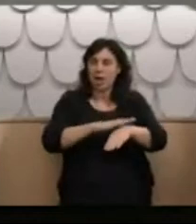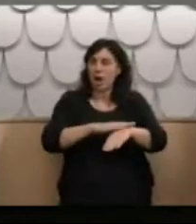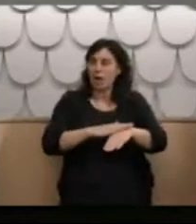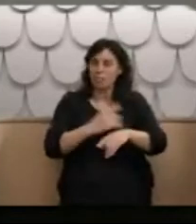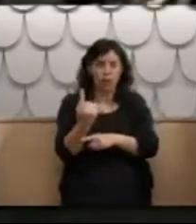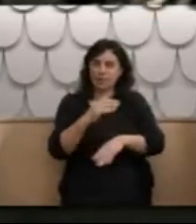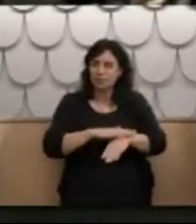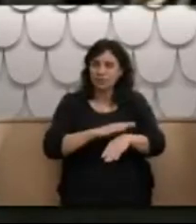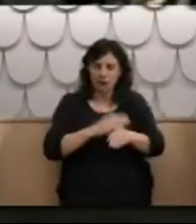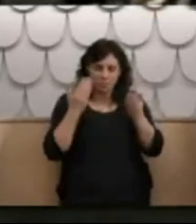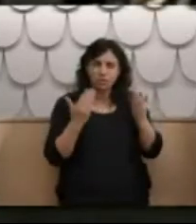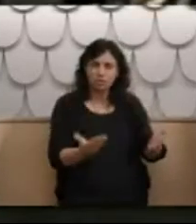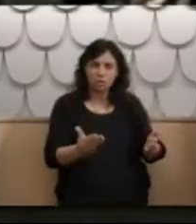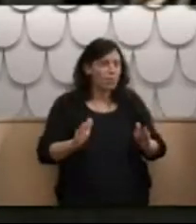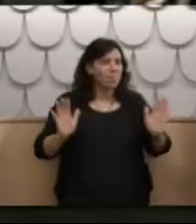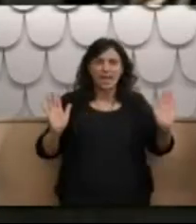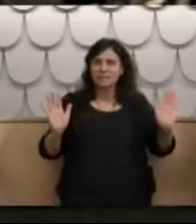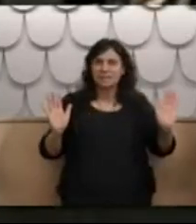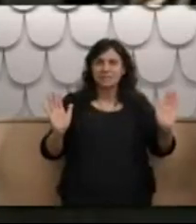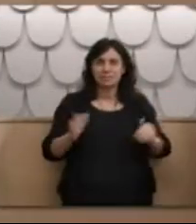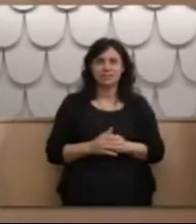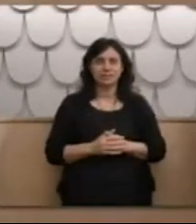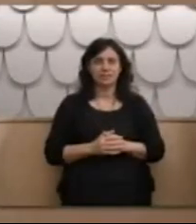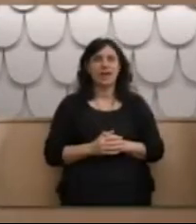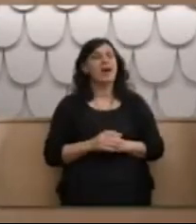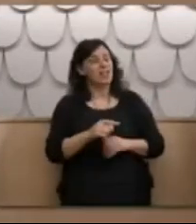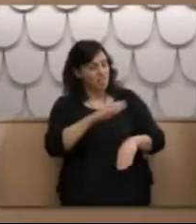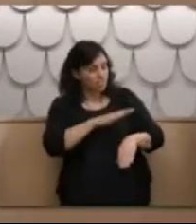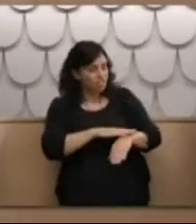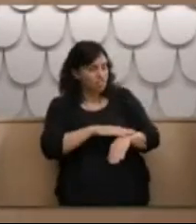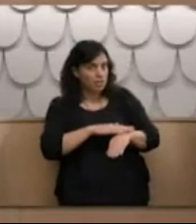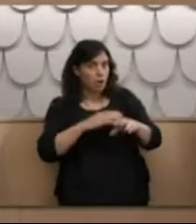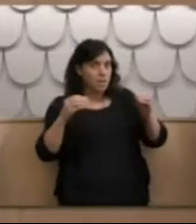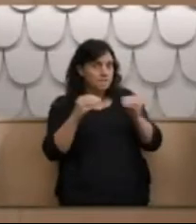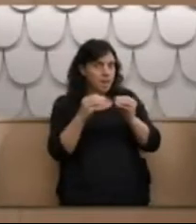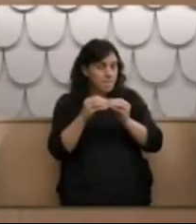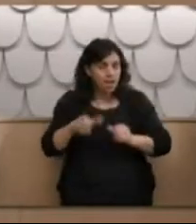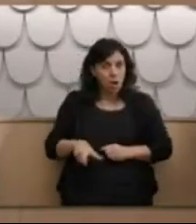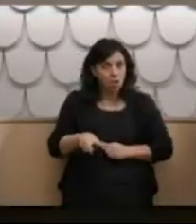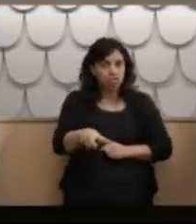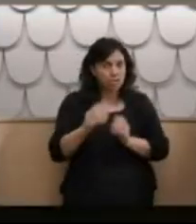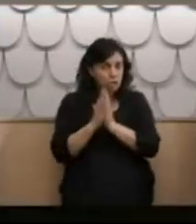yeah. Only one? Only once. That was at Barbada Street, was it? Yeah.